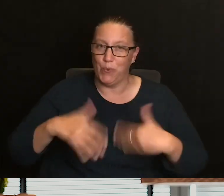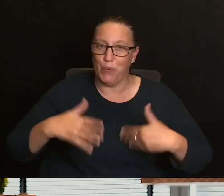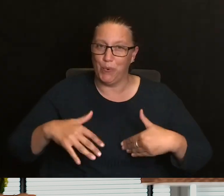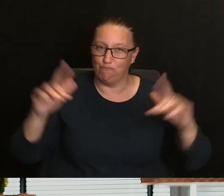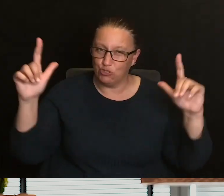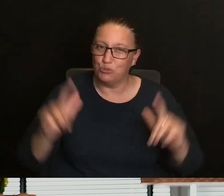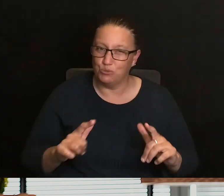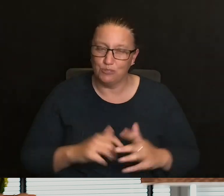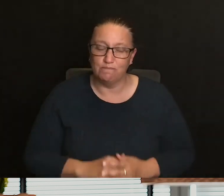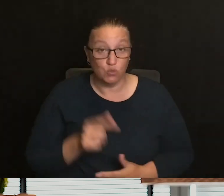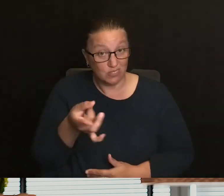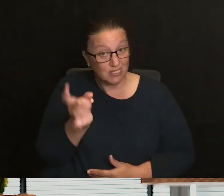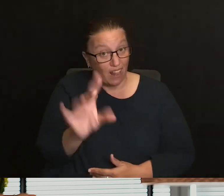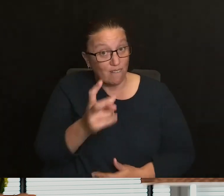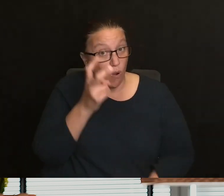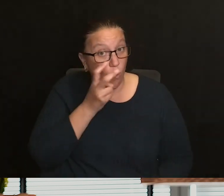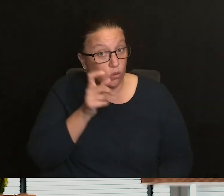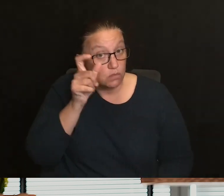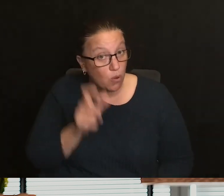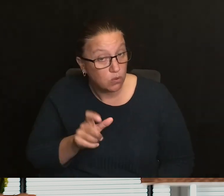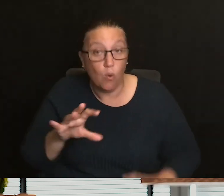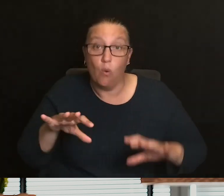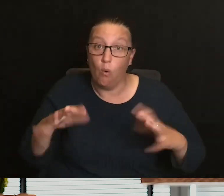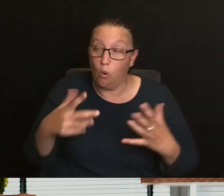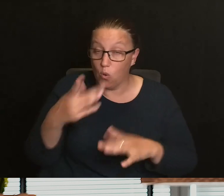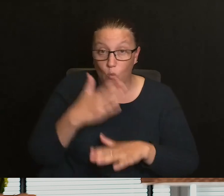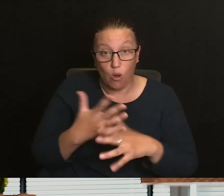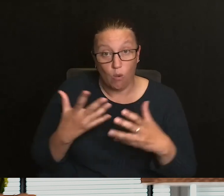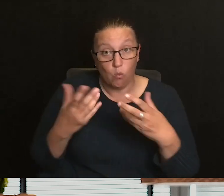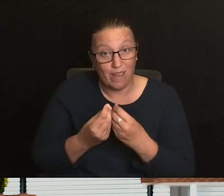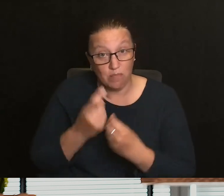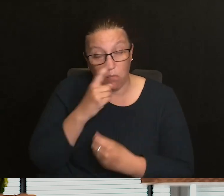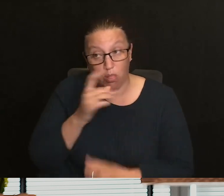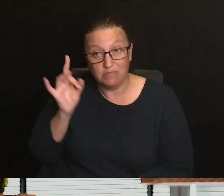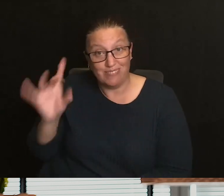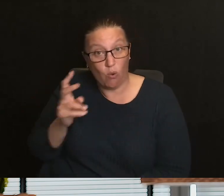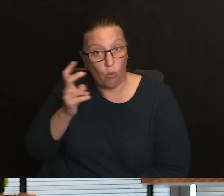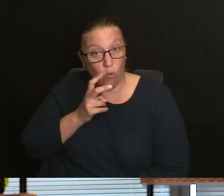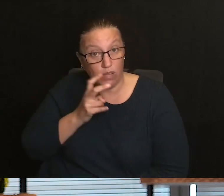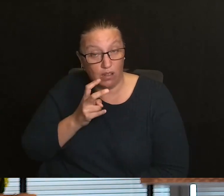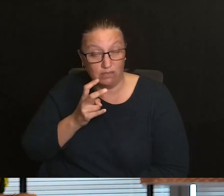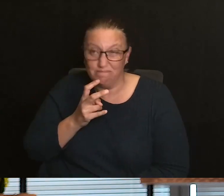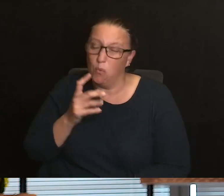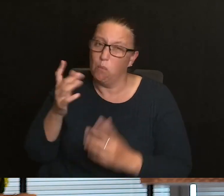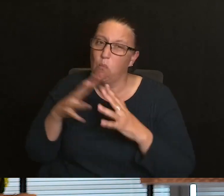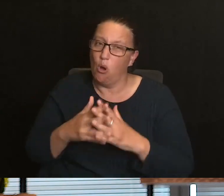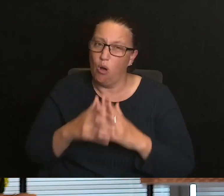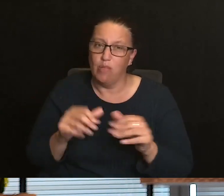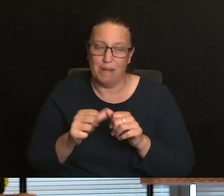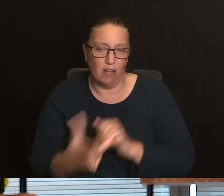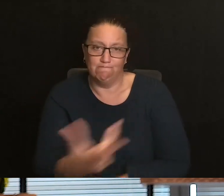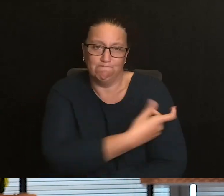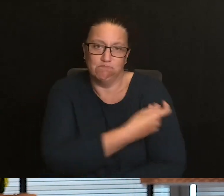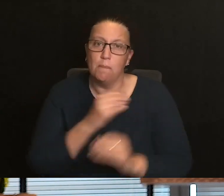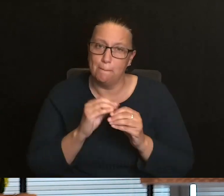it's important to consider topping up your COVID-19 protection with a booster right now. The increase in protection